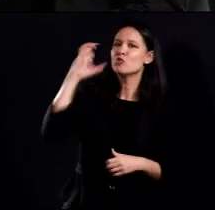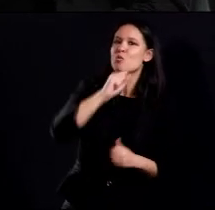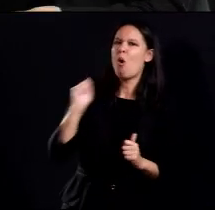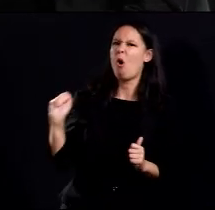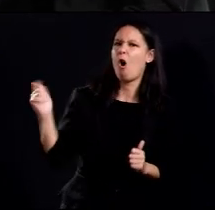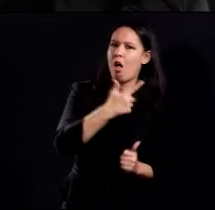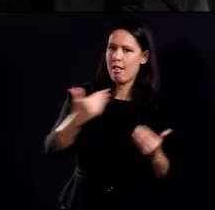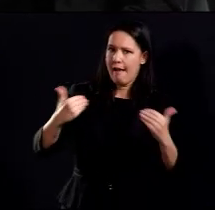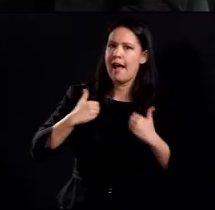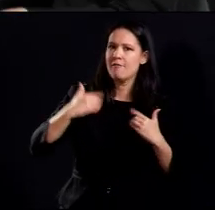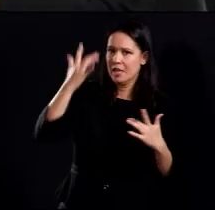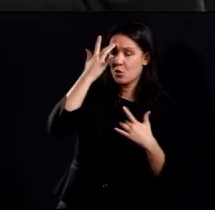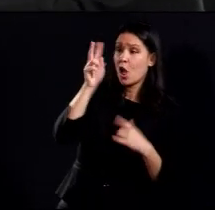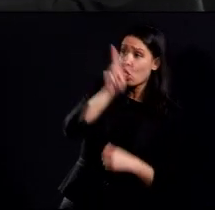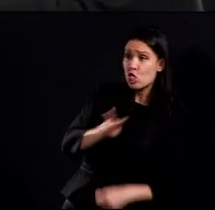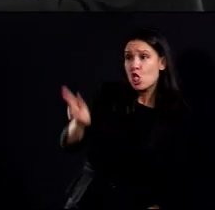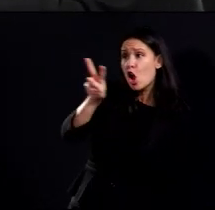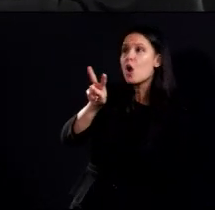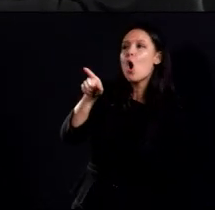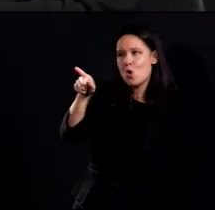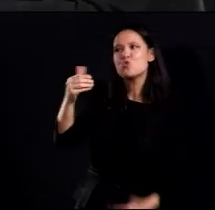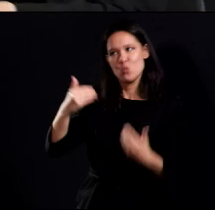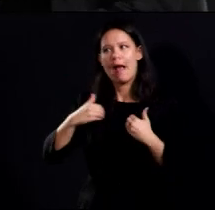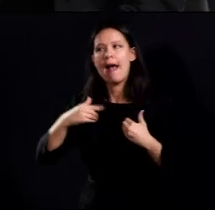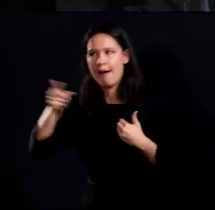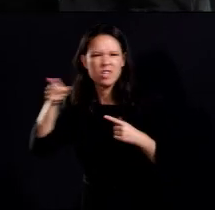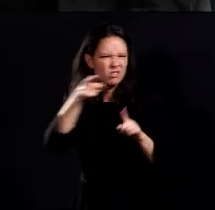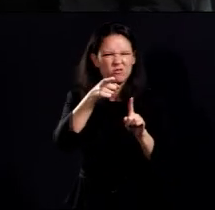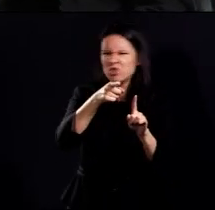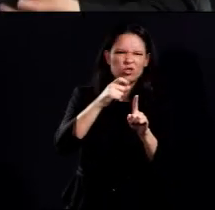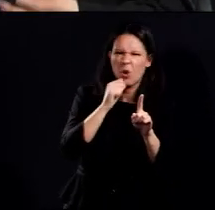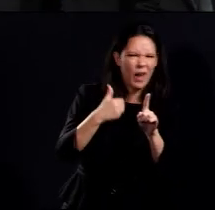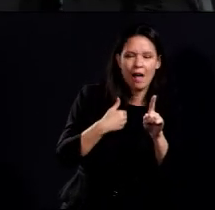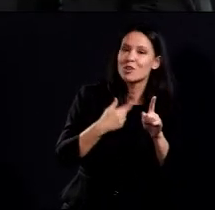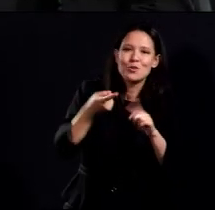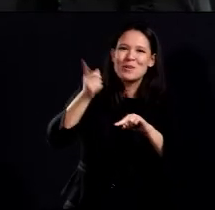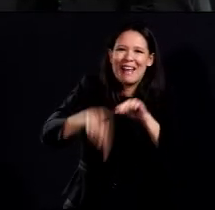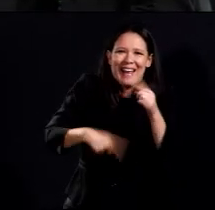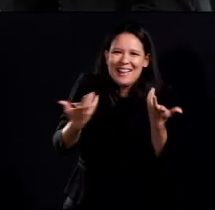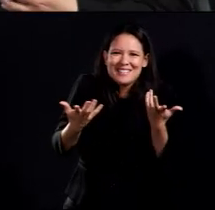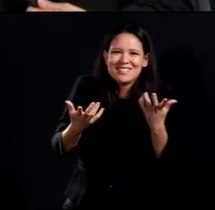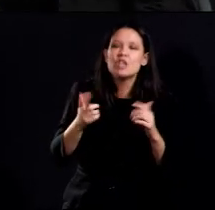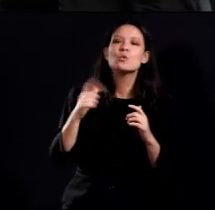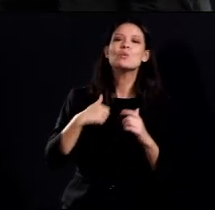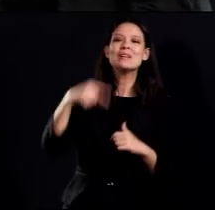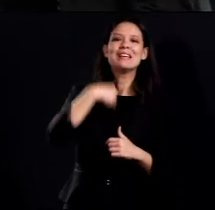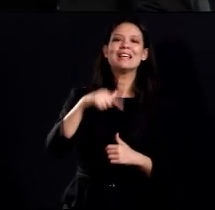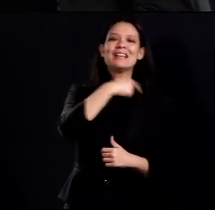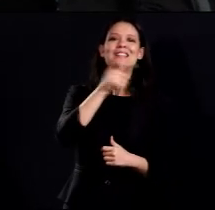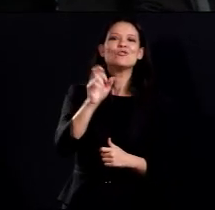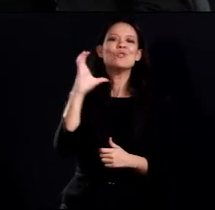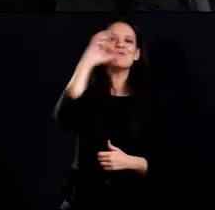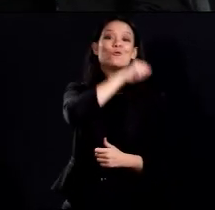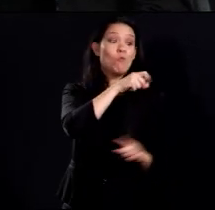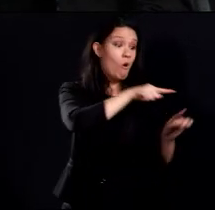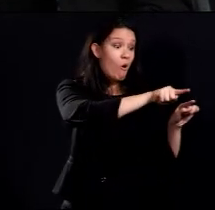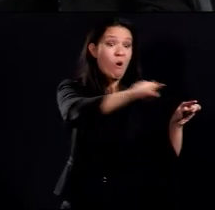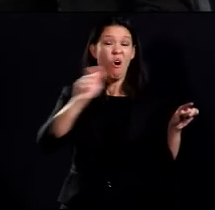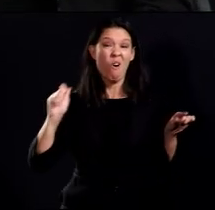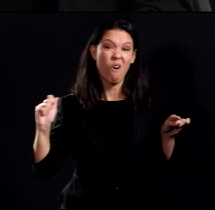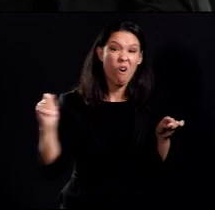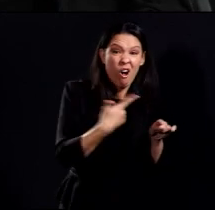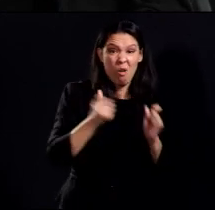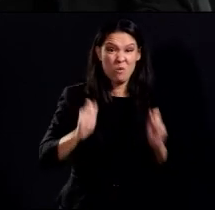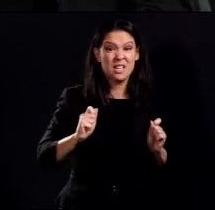know. We can't look at somebody and say, oh, they've got the virus. No, we can't do that. So, we definitely need to assume everybody could